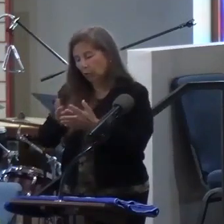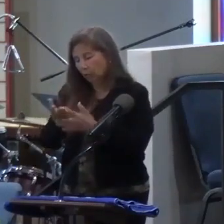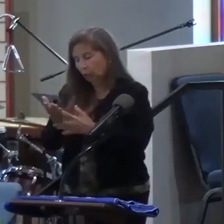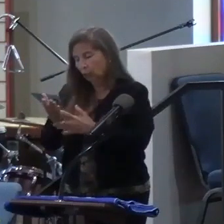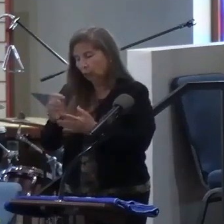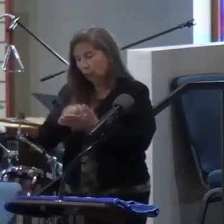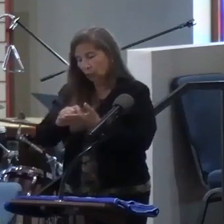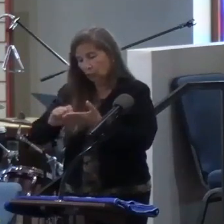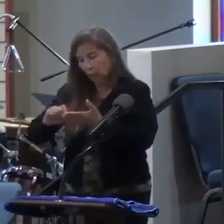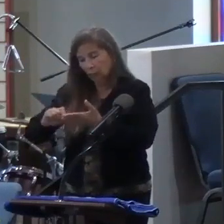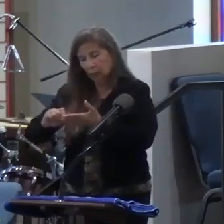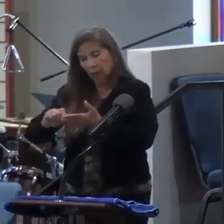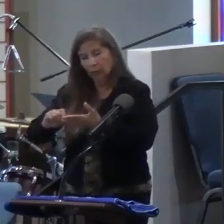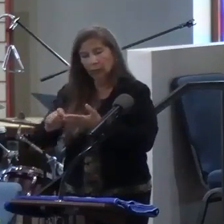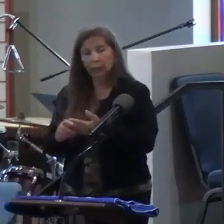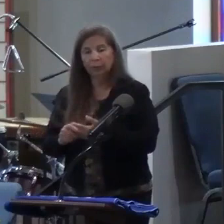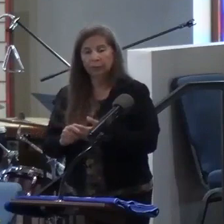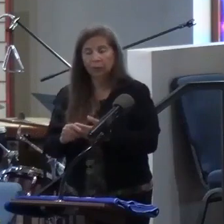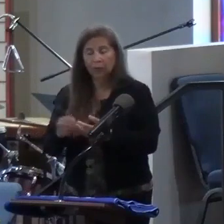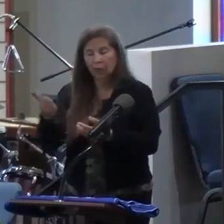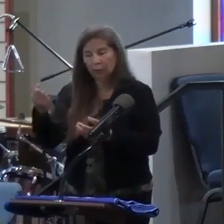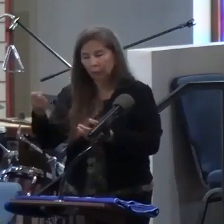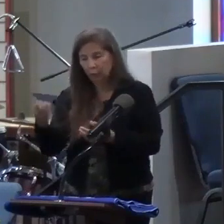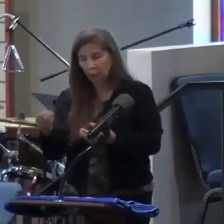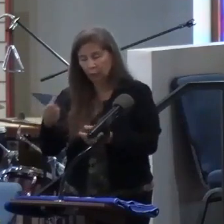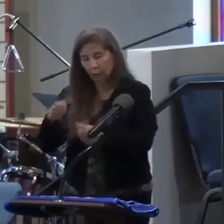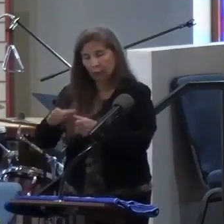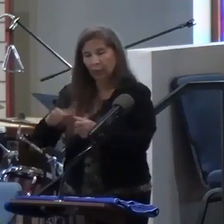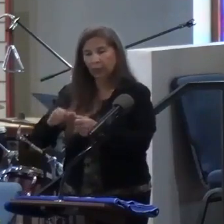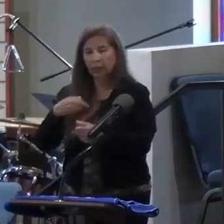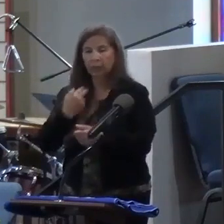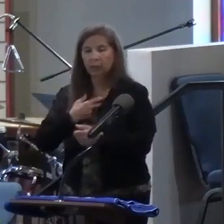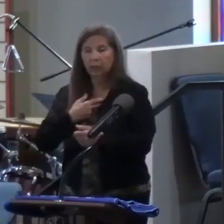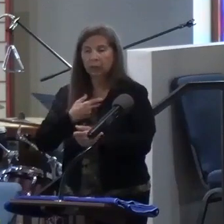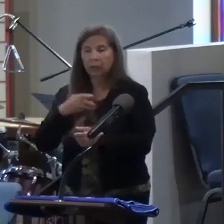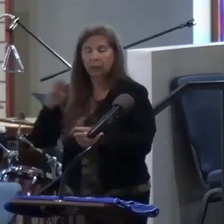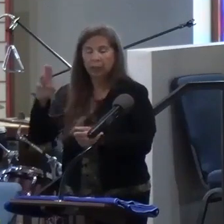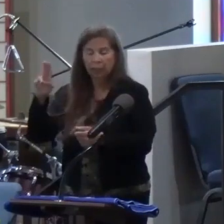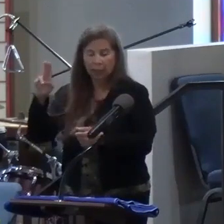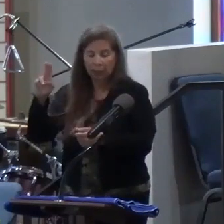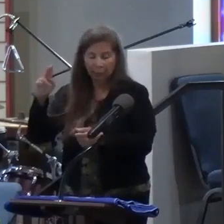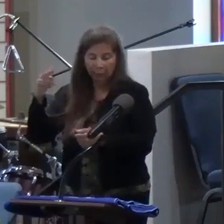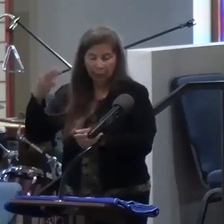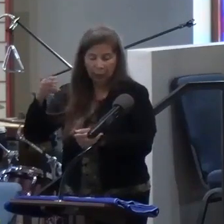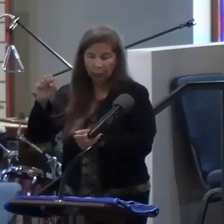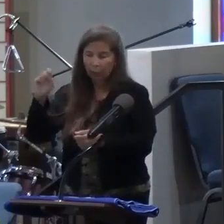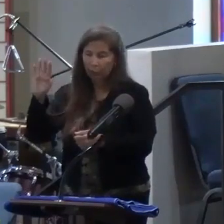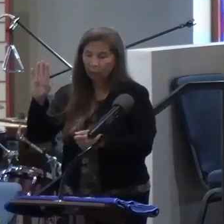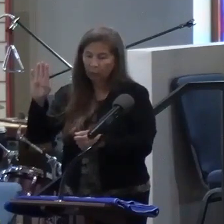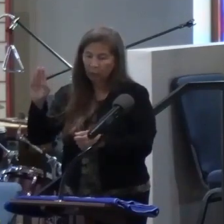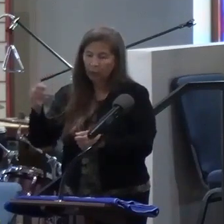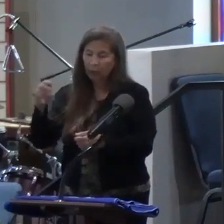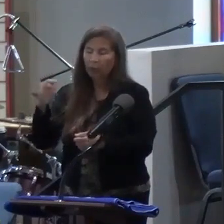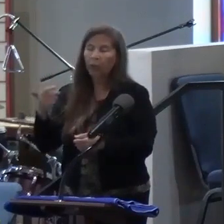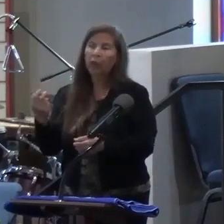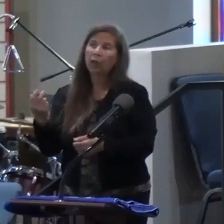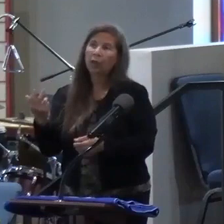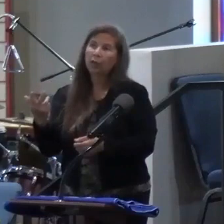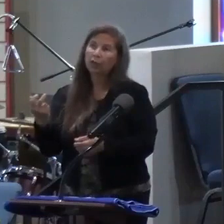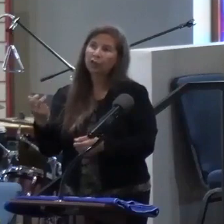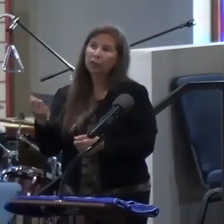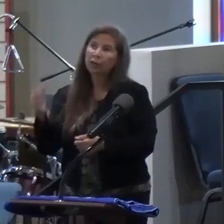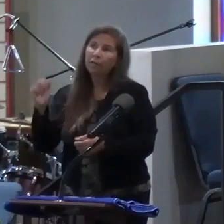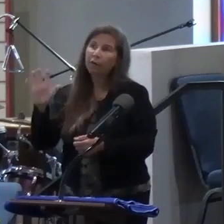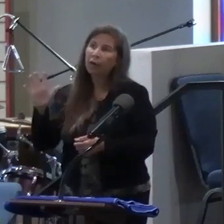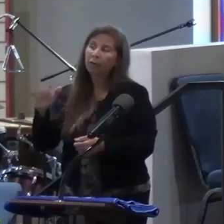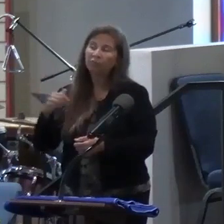didn't highlight all of them, but just a few to remind us. In Hebrews 13, 5, we're reminded by the author that God says, I will